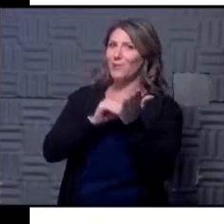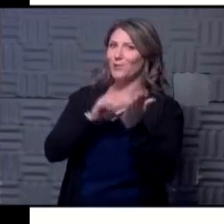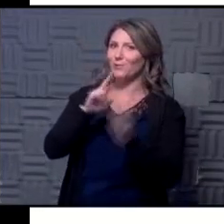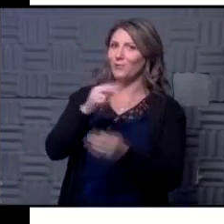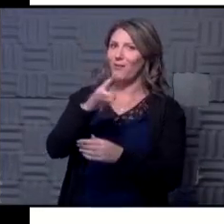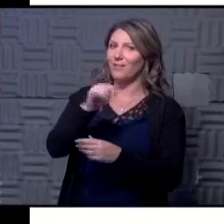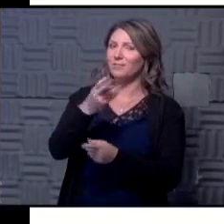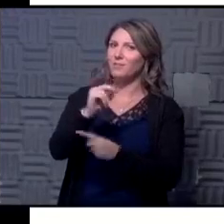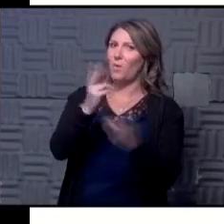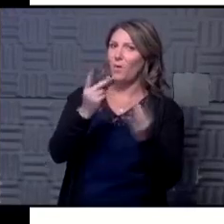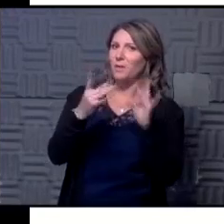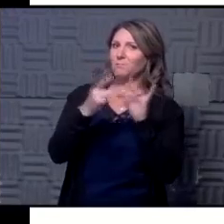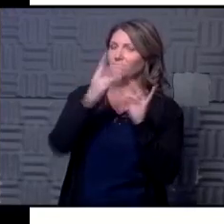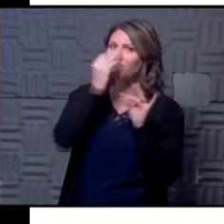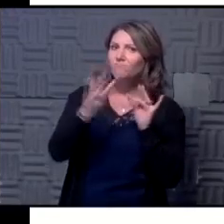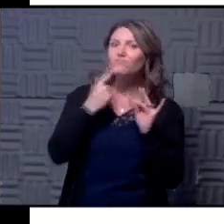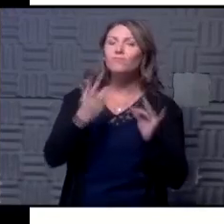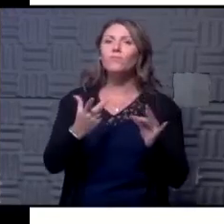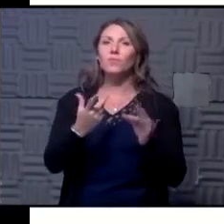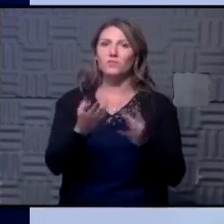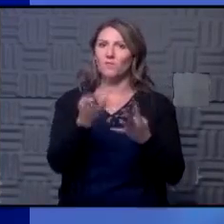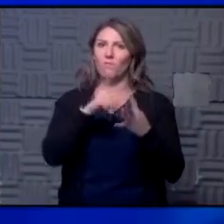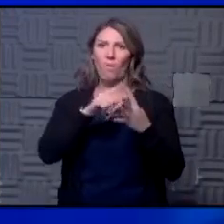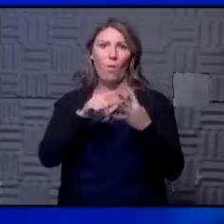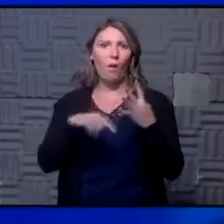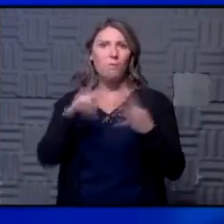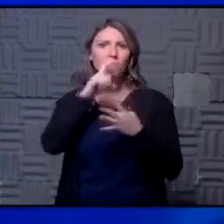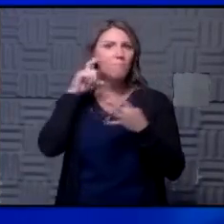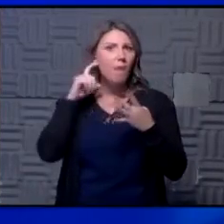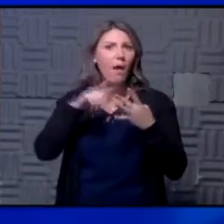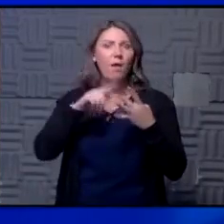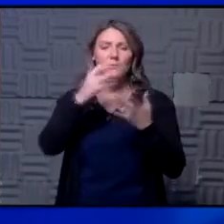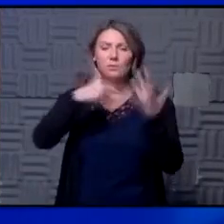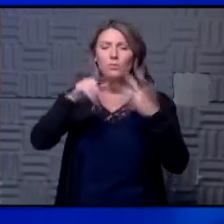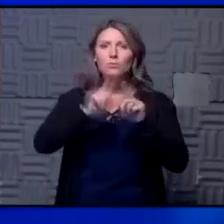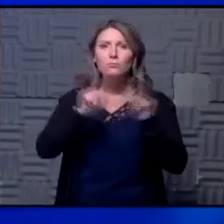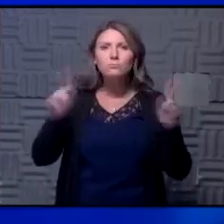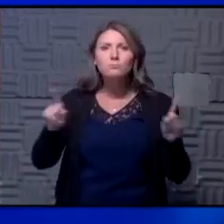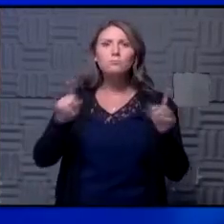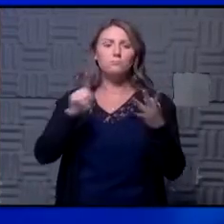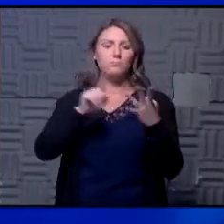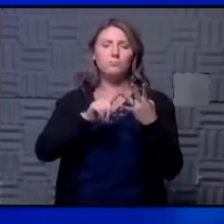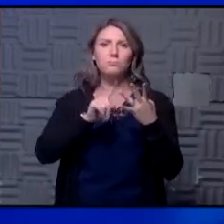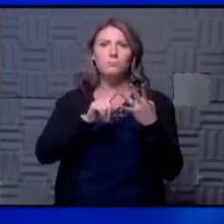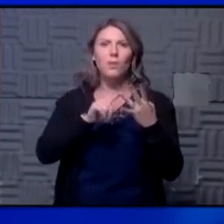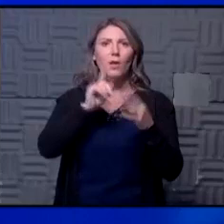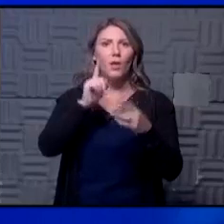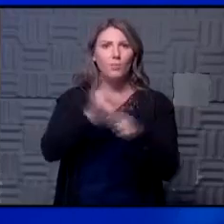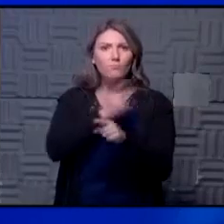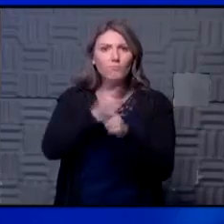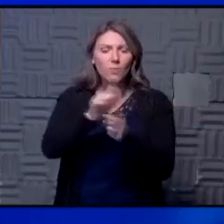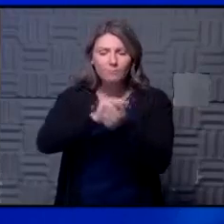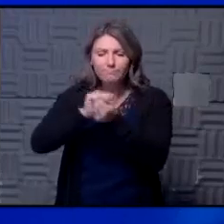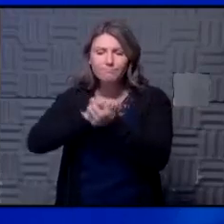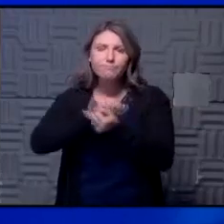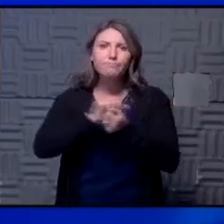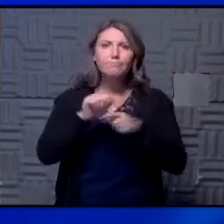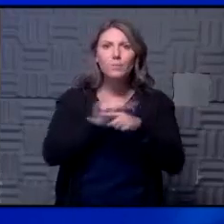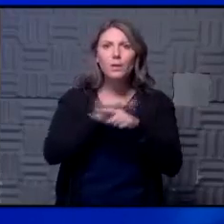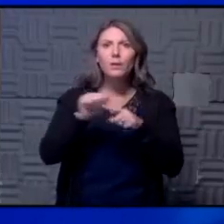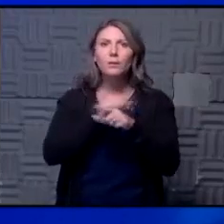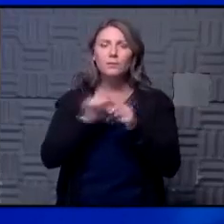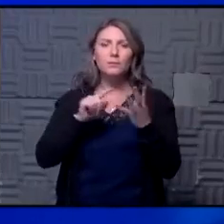this because it really is four simple things it's wearing a mask social distancing using appropriate hygiene practices